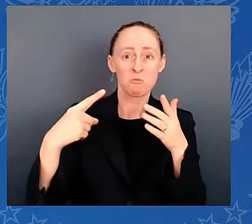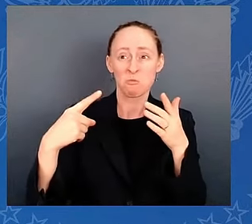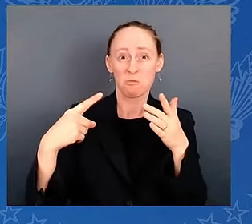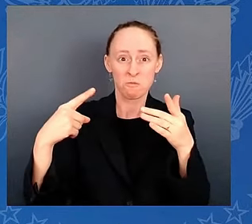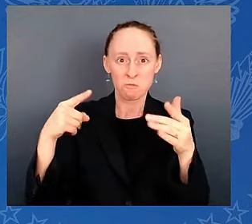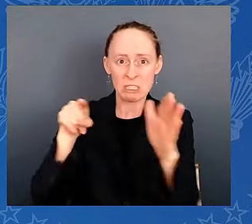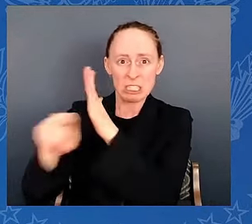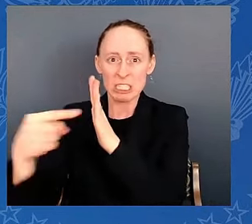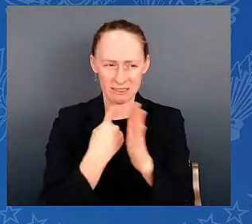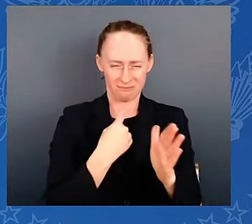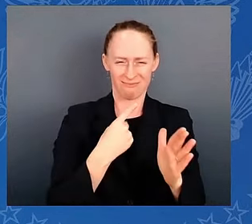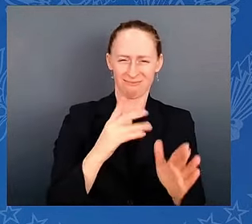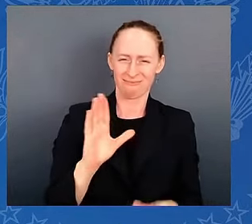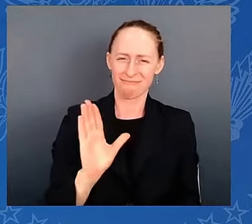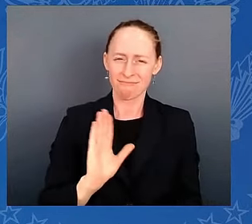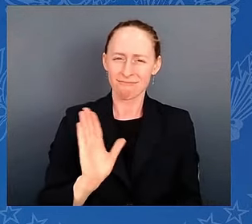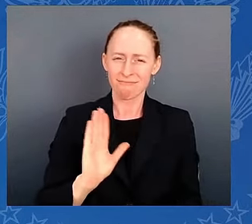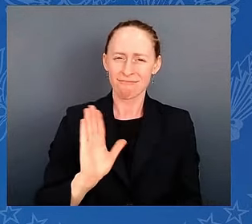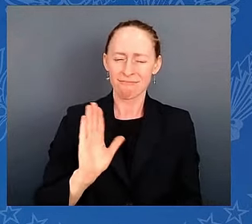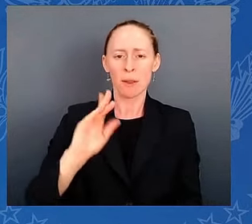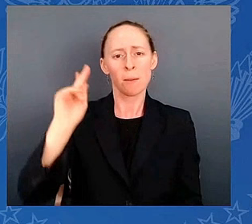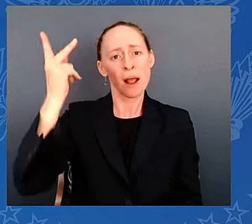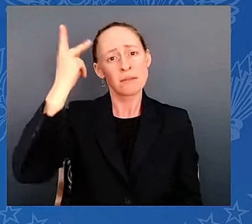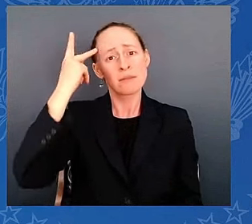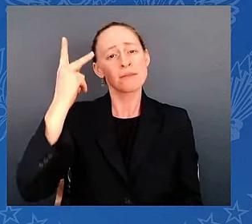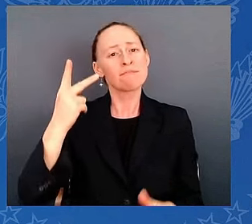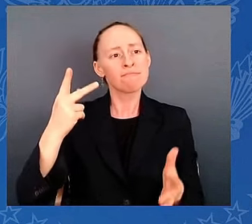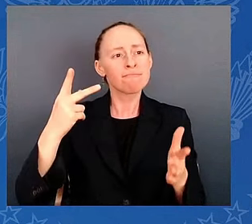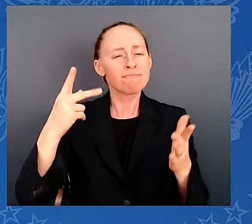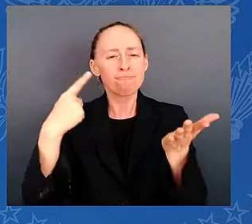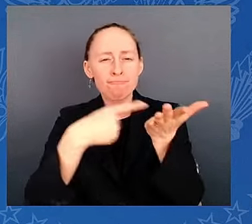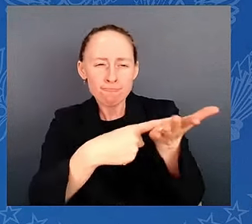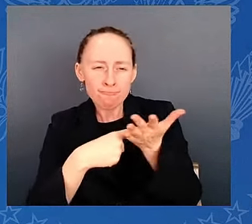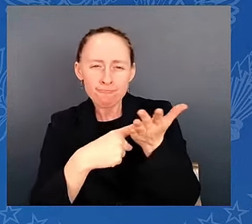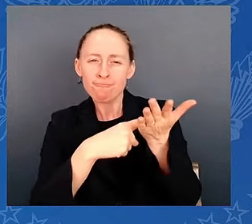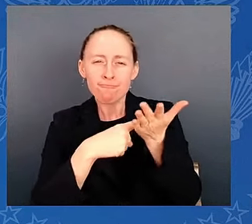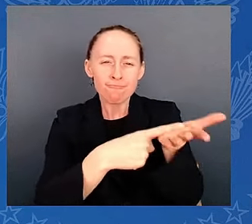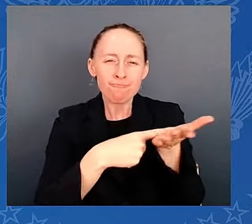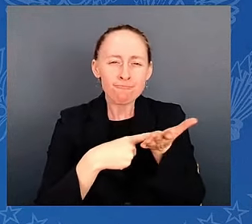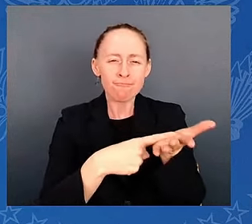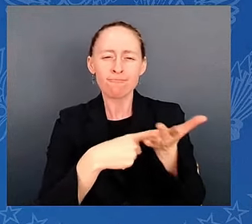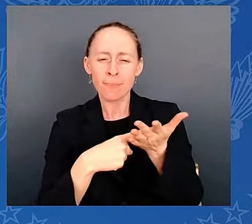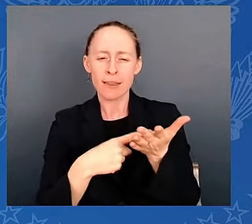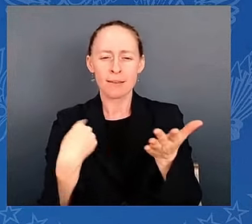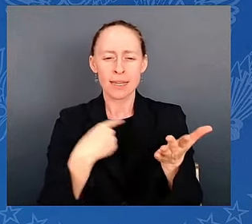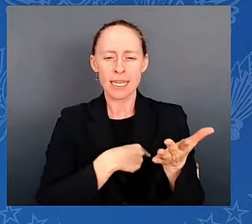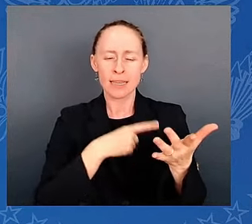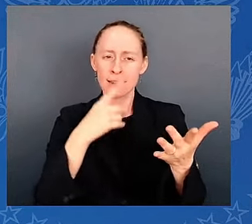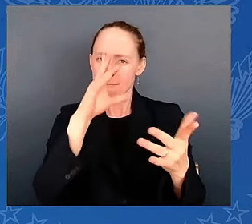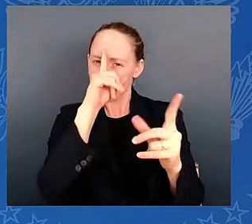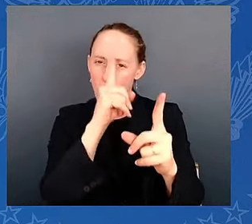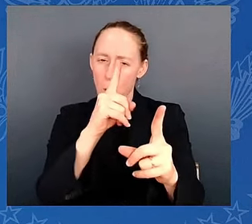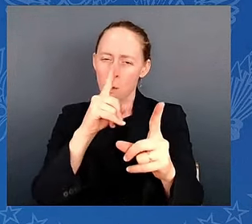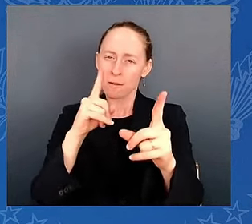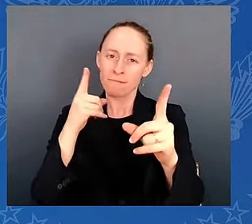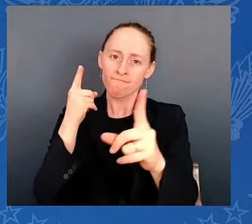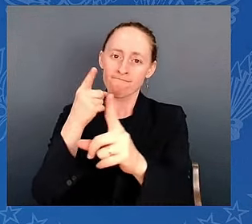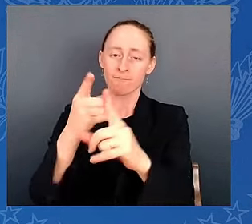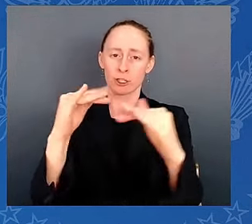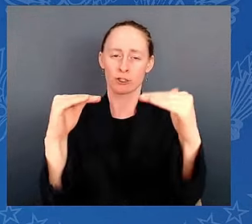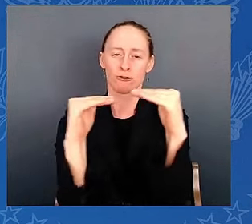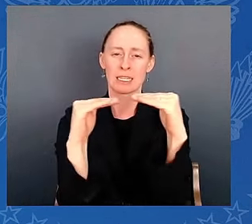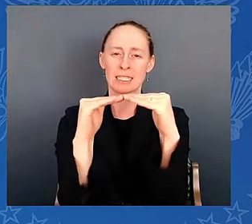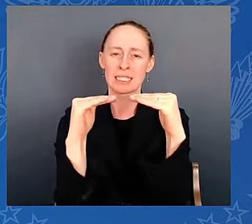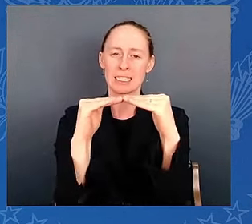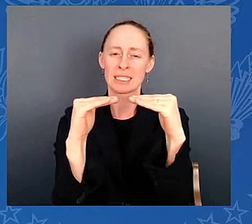debate, to pursue justice, to make decisions guided by the Declaration of Independence and our Constitution. We